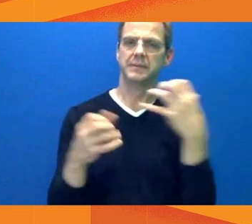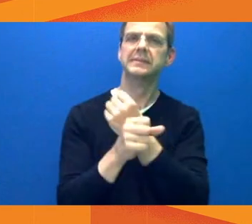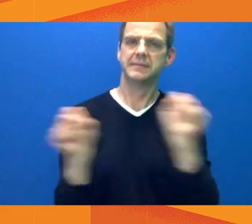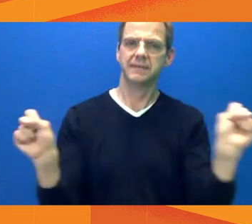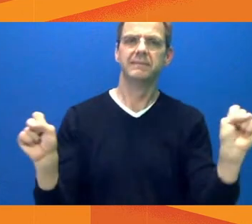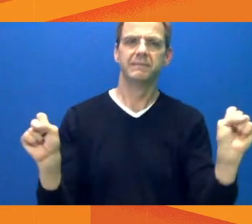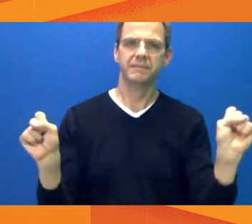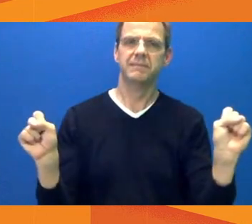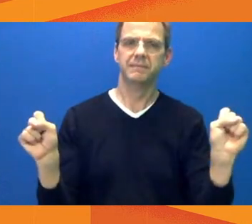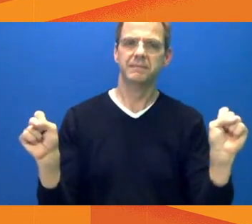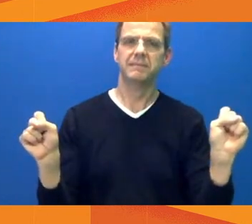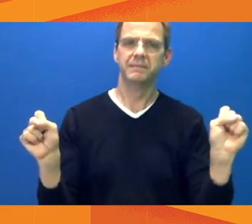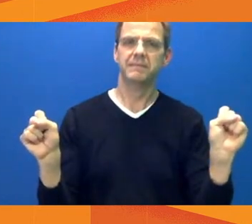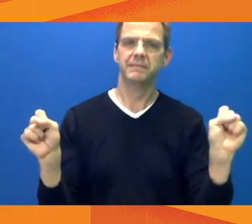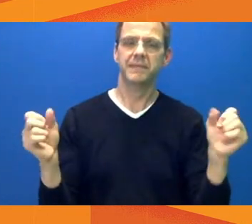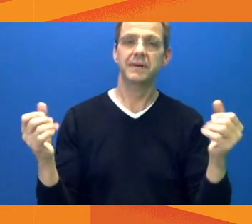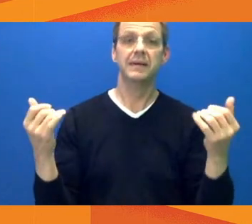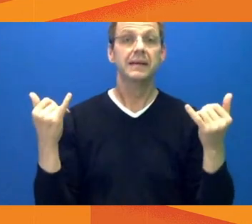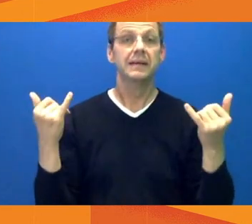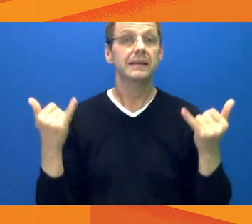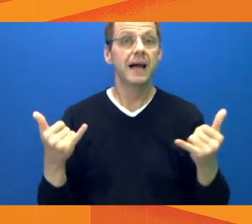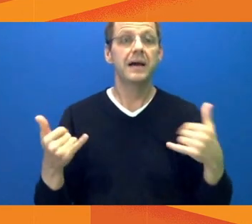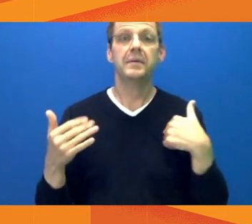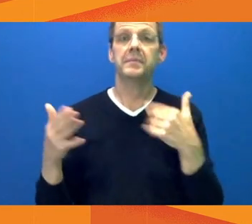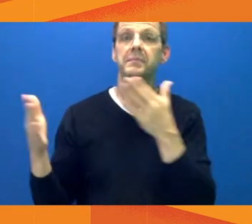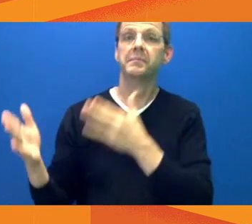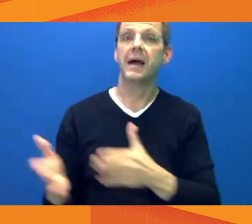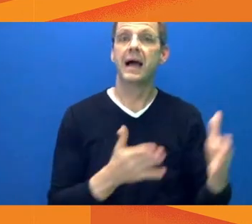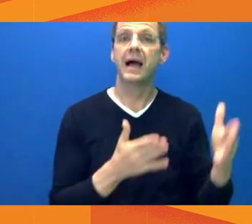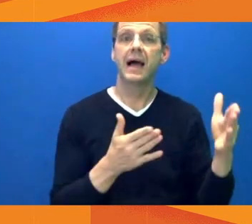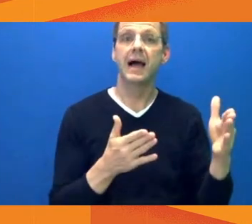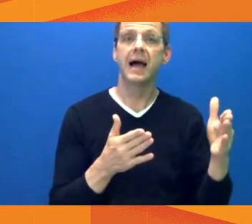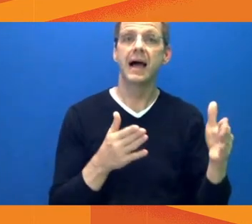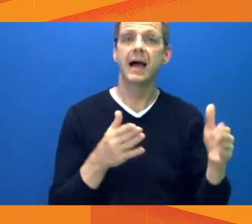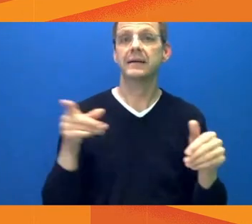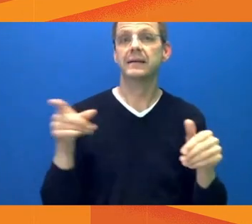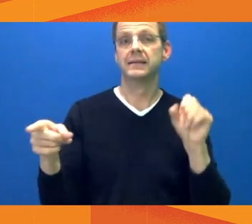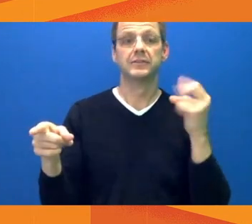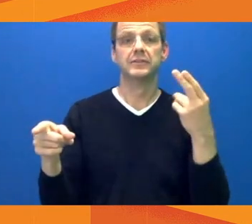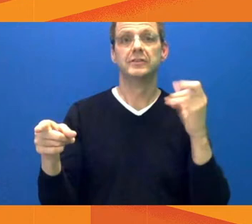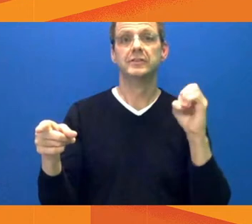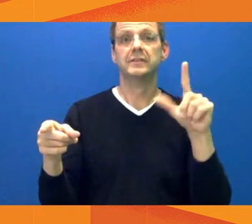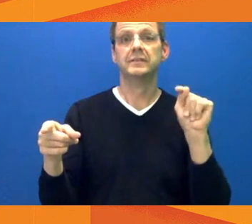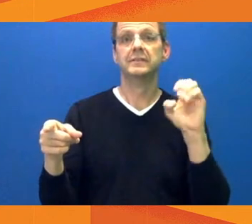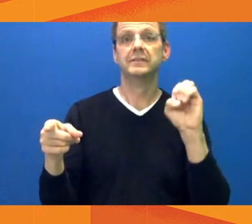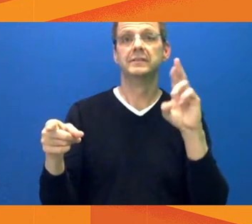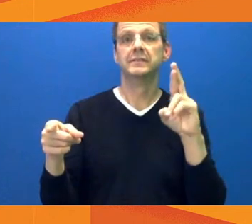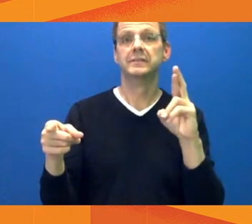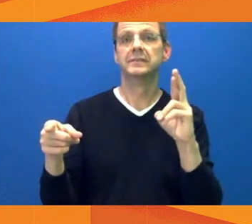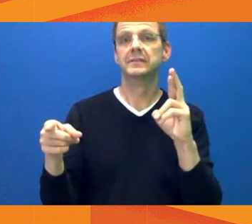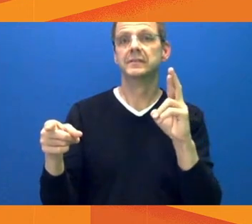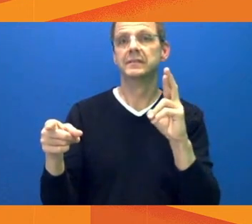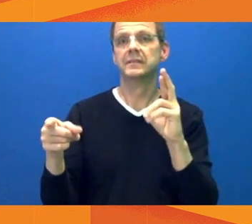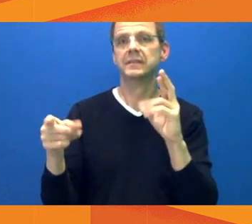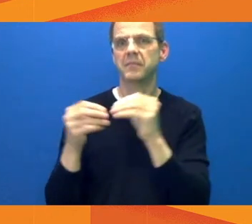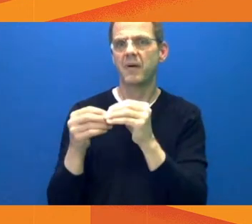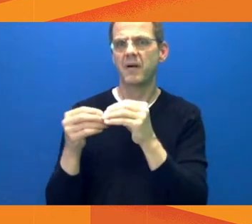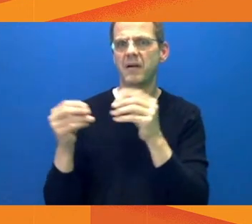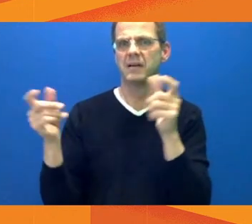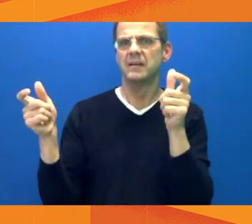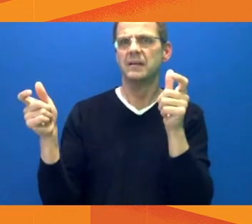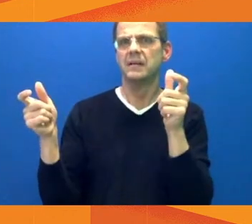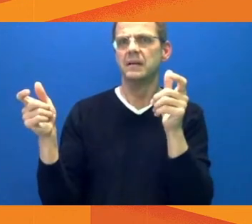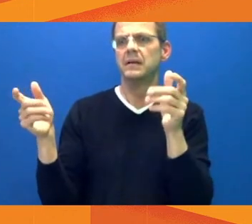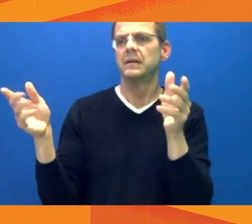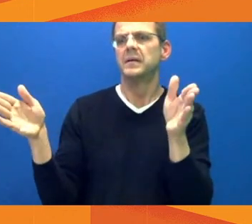agencies to provide customized interactions at each site and obviously allow for better coverage throughout the city. The city is also working with agency